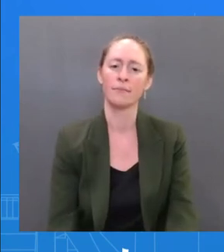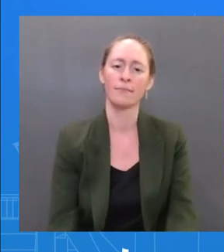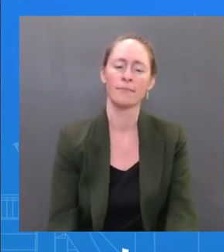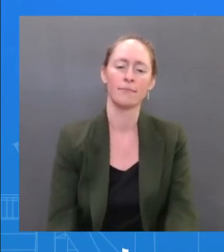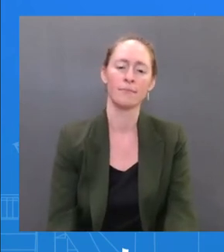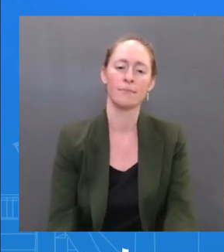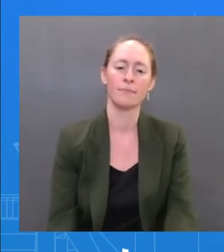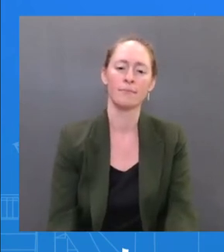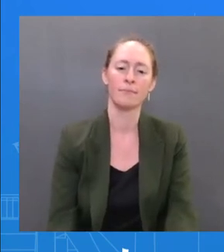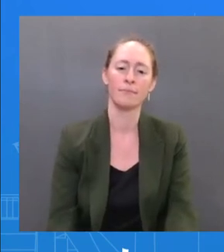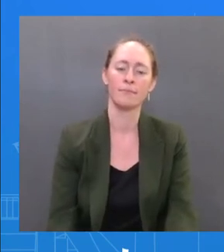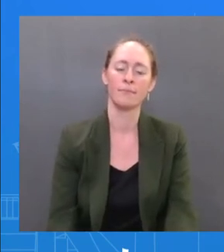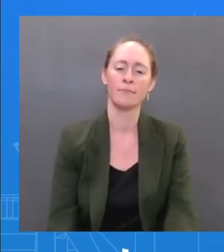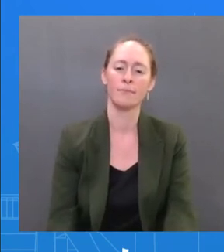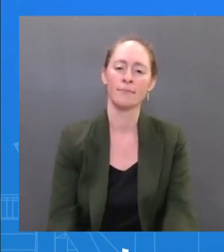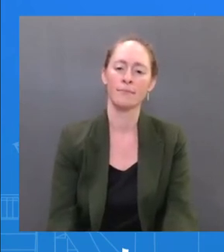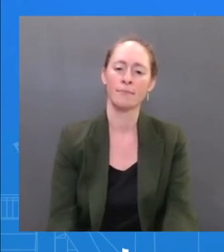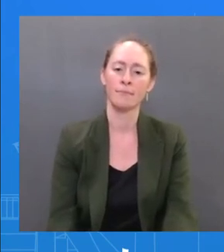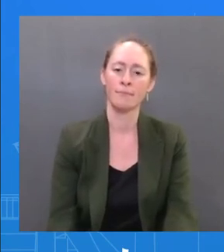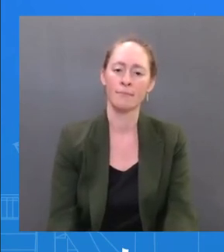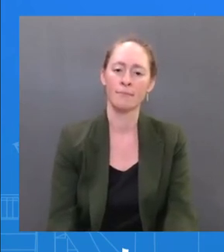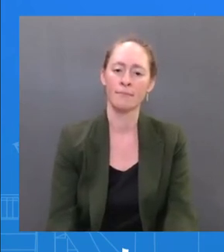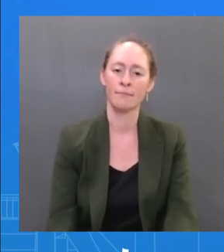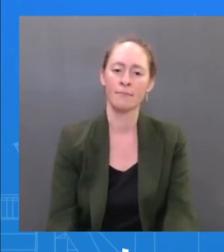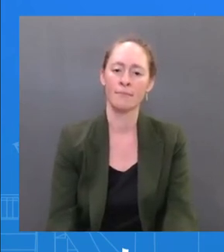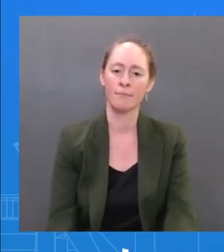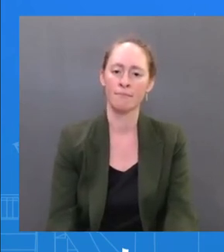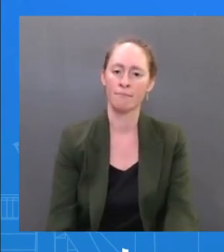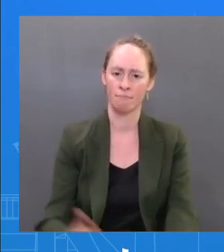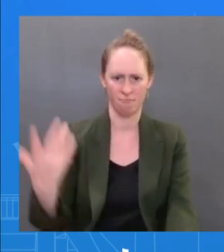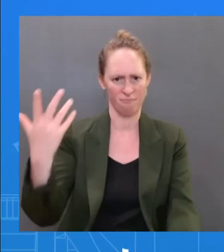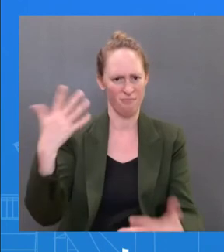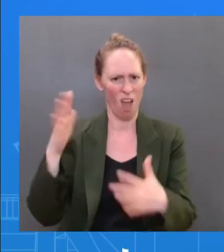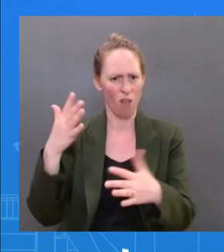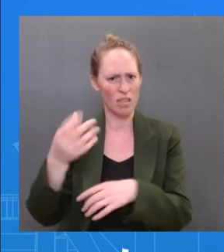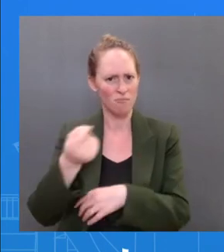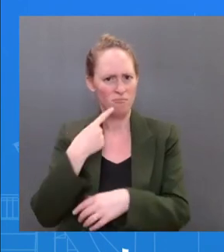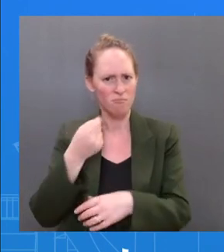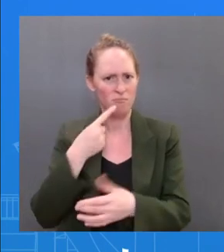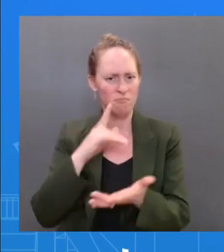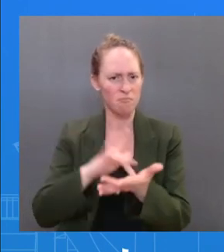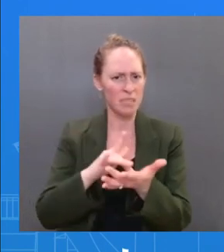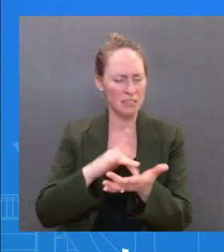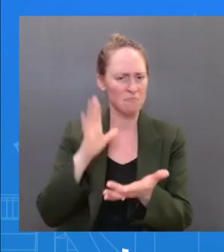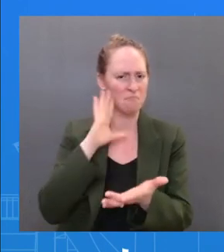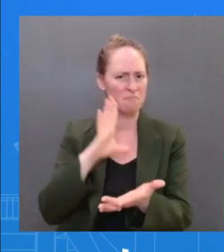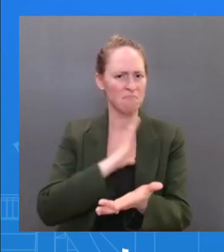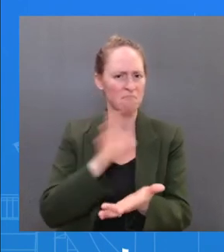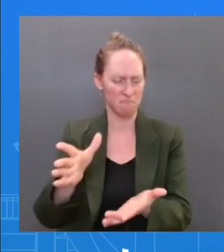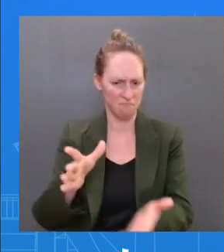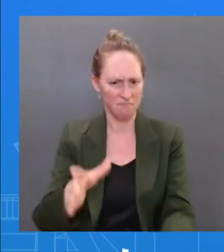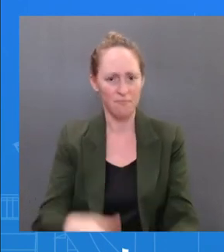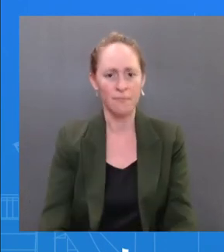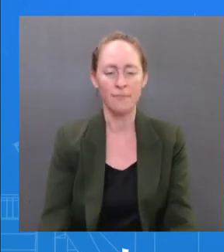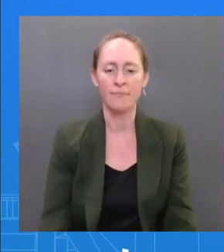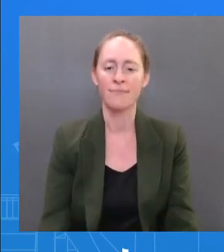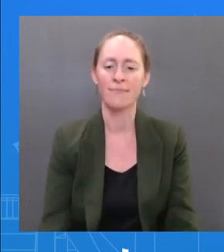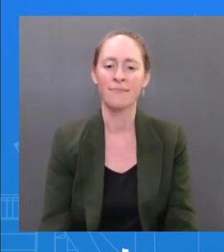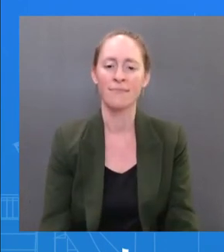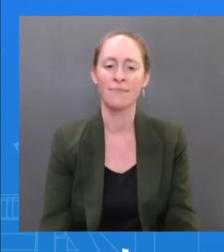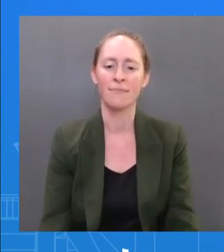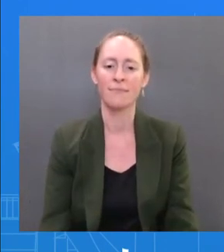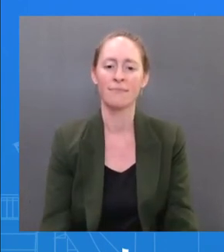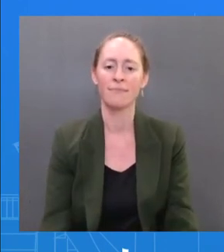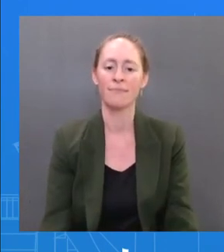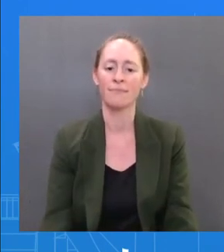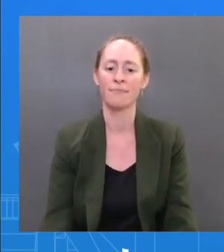to, to, uh, to get better. Right? He's having, again, uh, mild symptoms and is able to work from — from home. Uh, I think, I believe